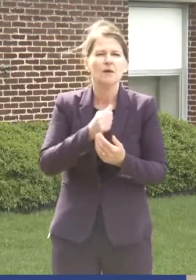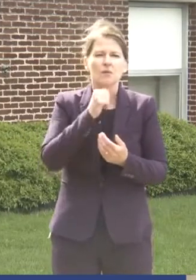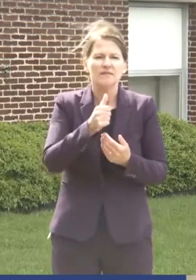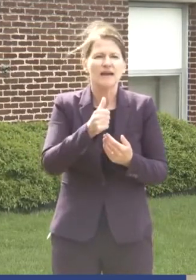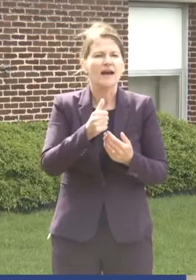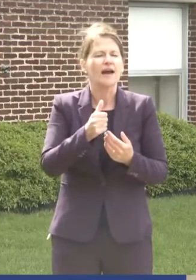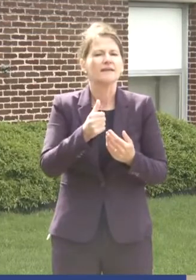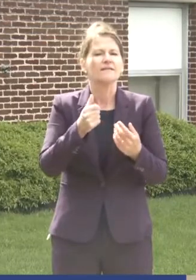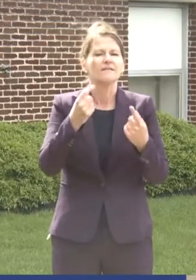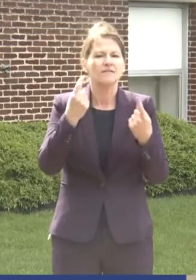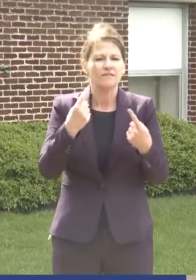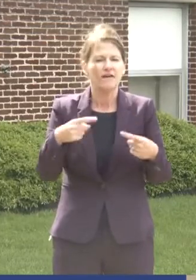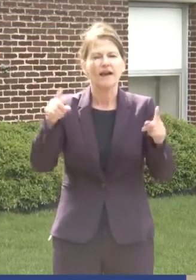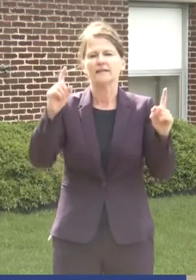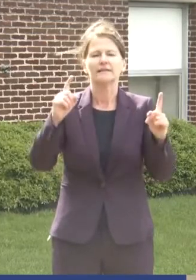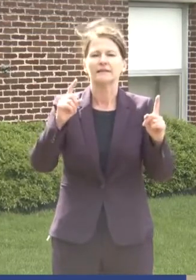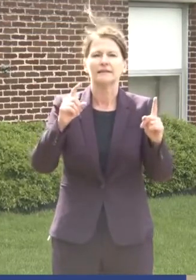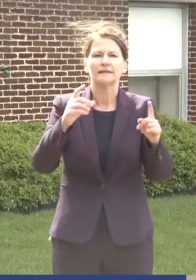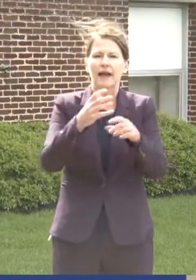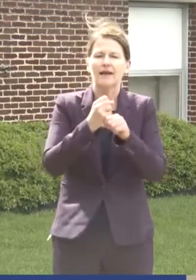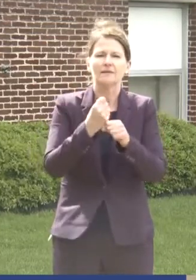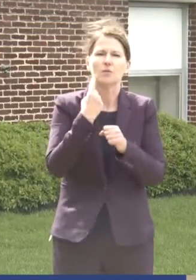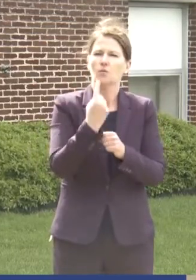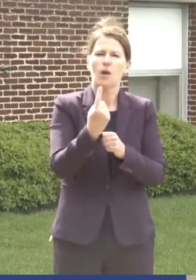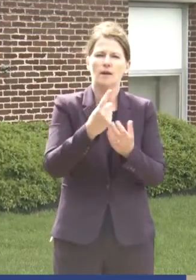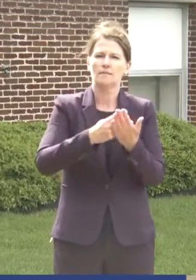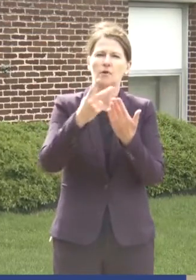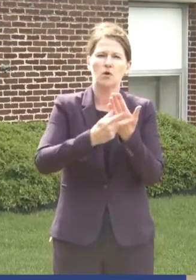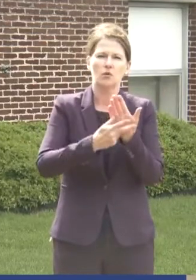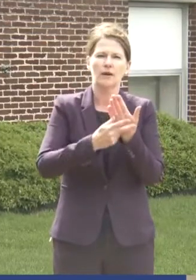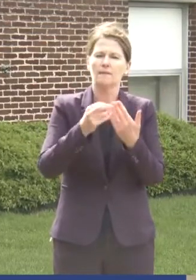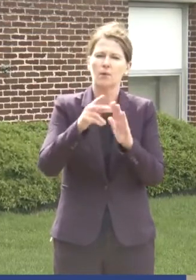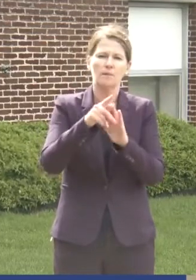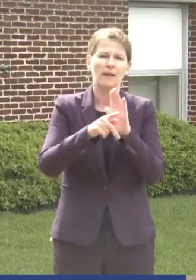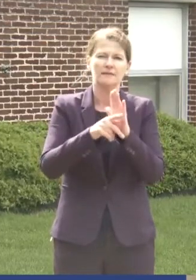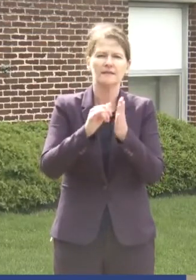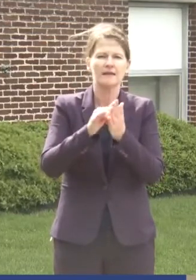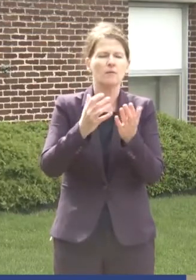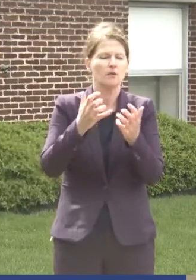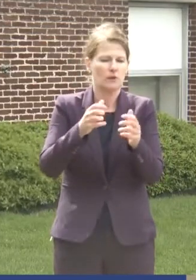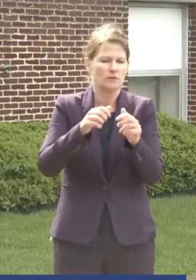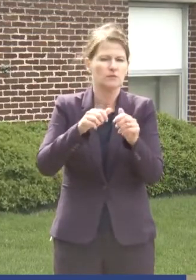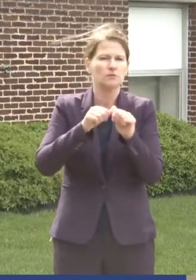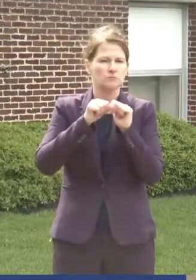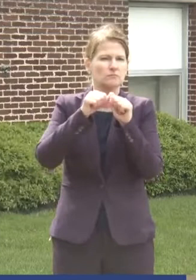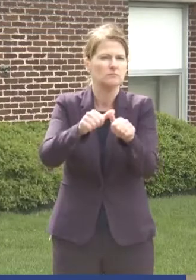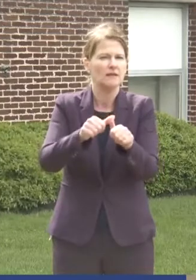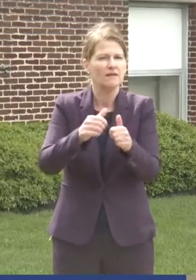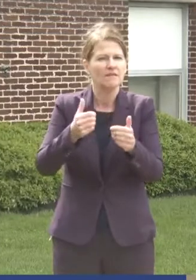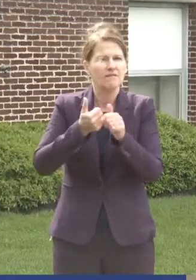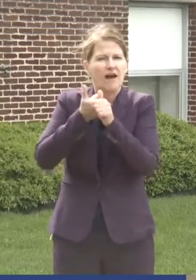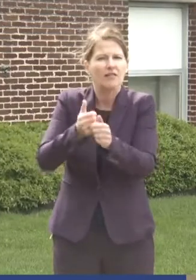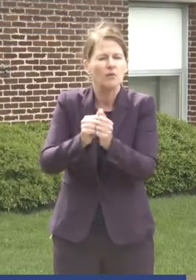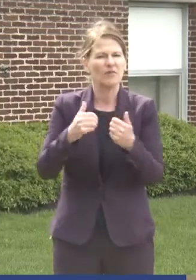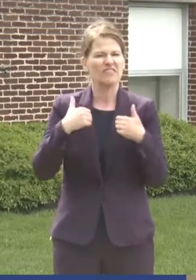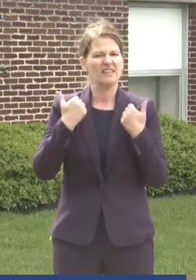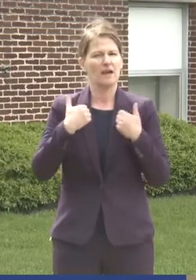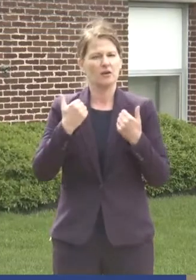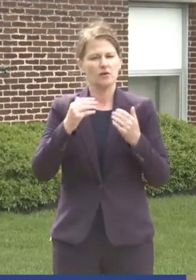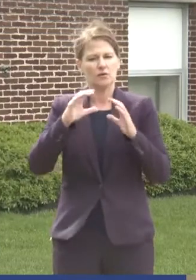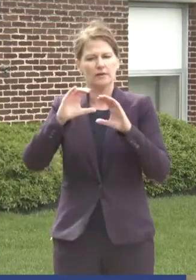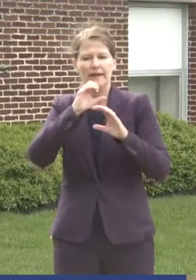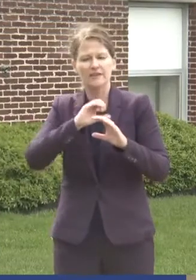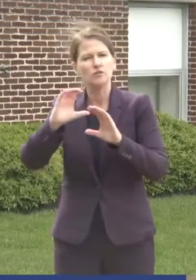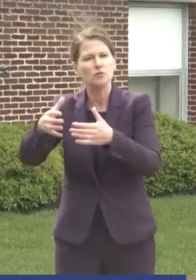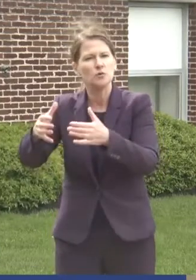finally come to one, you know, program that or policy that we want to pursue with the younger generation. But but